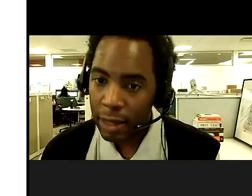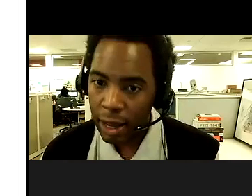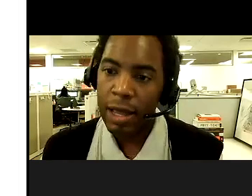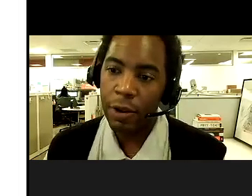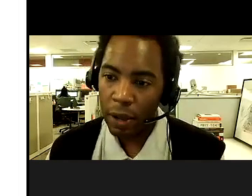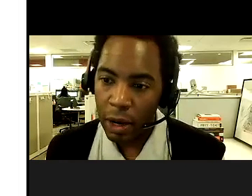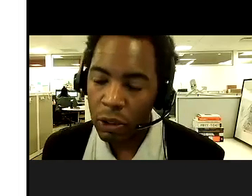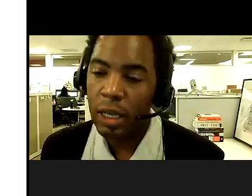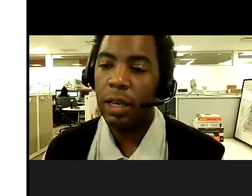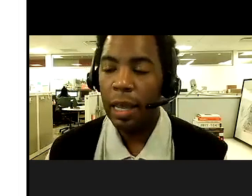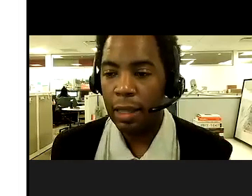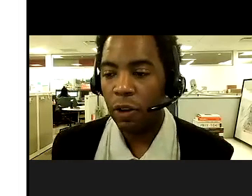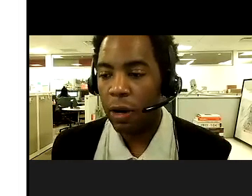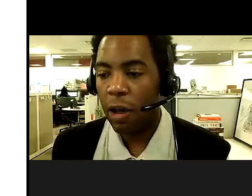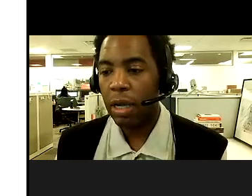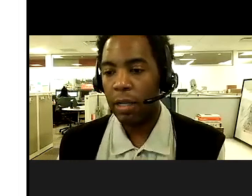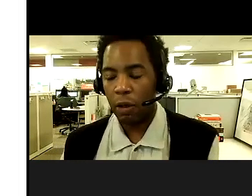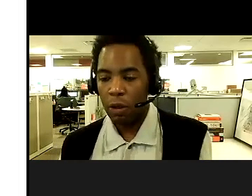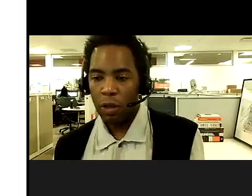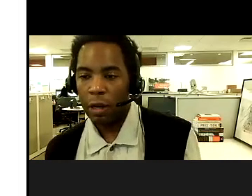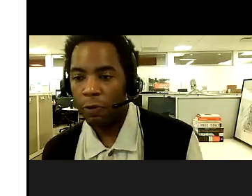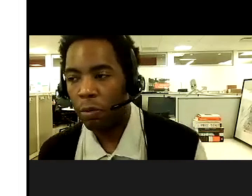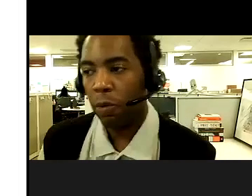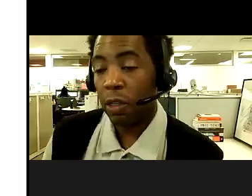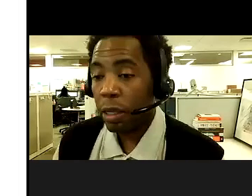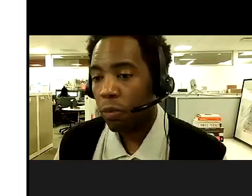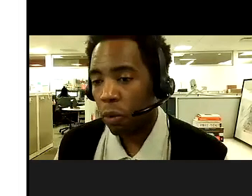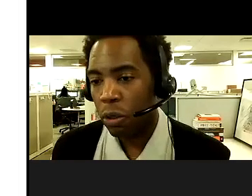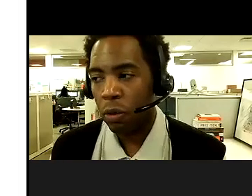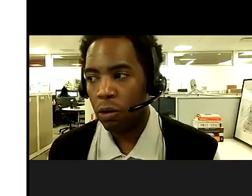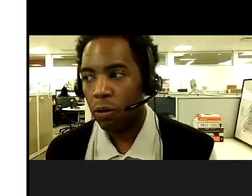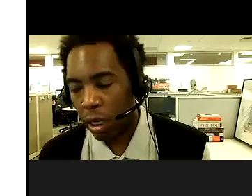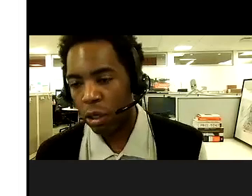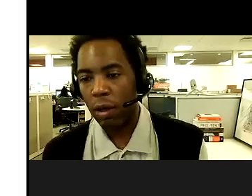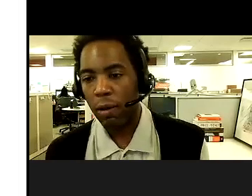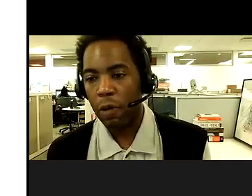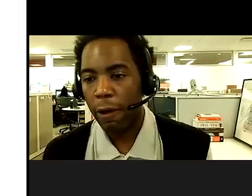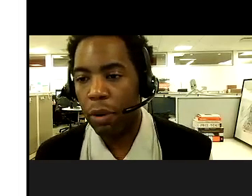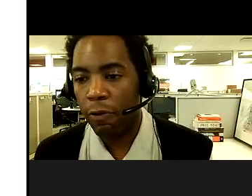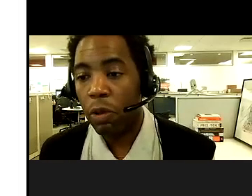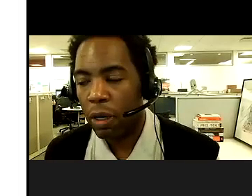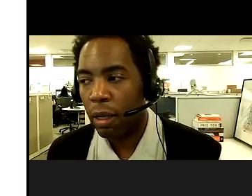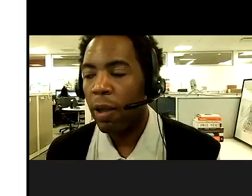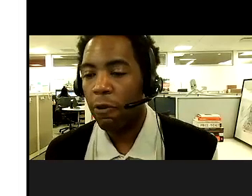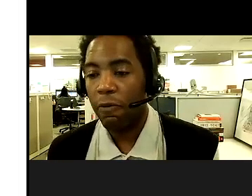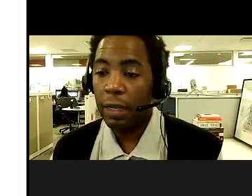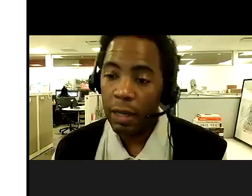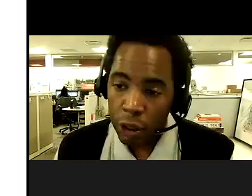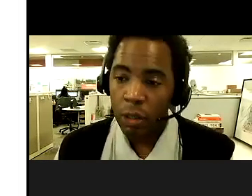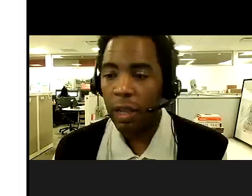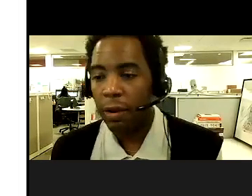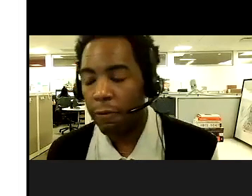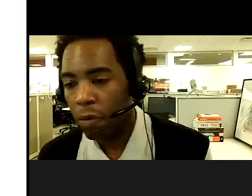long in the, you know, in our city in this current outbreak. And so we'll definitely be able to speak more to the duration of, uh, of immunity from